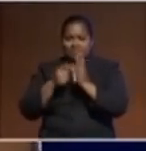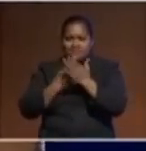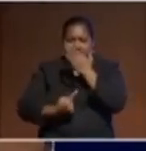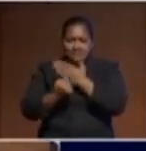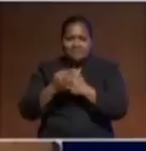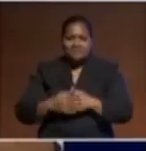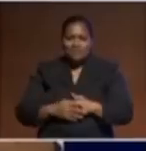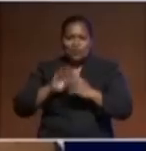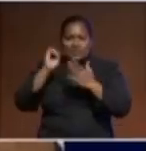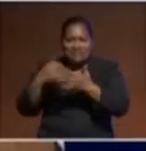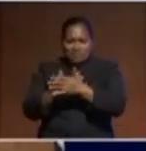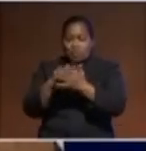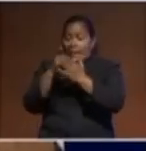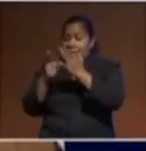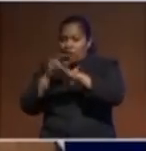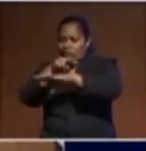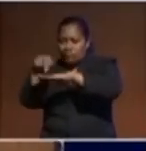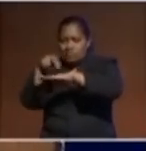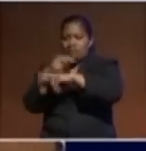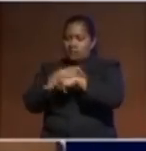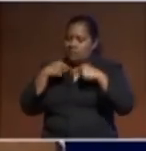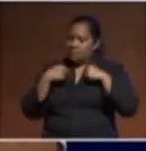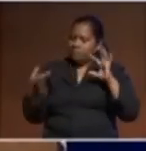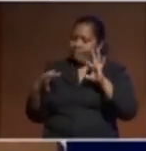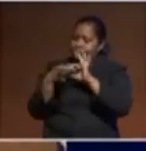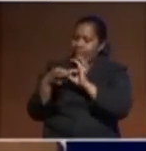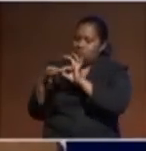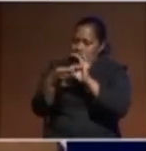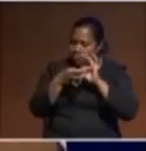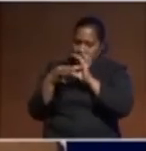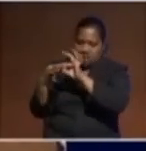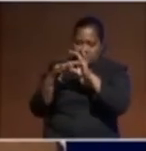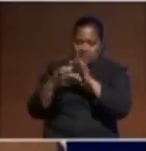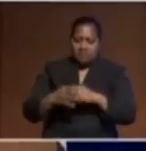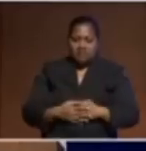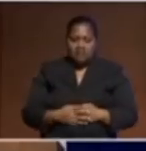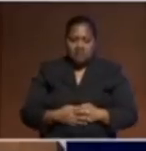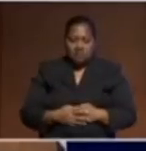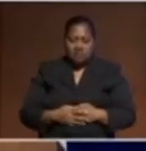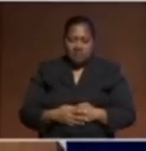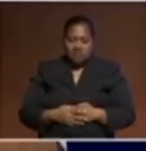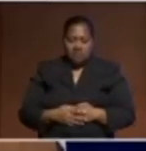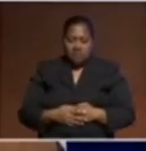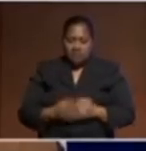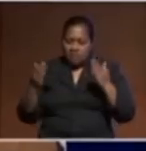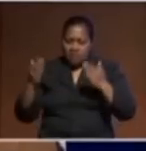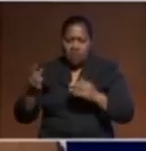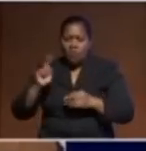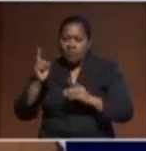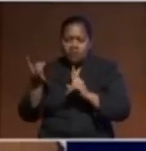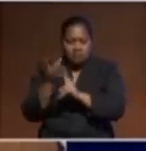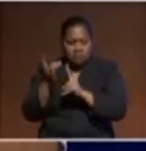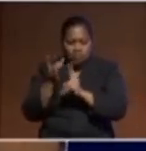of the region to work together in international advocacy for what is important for our shared Pacific